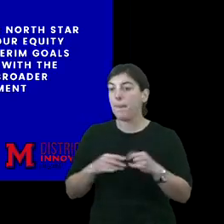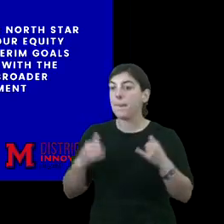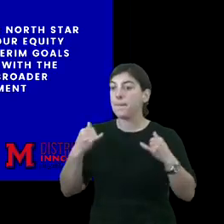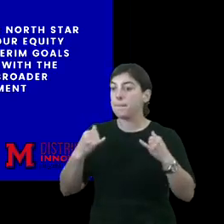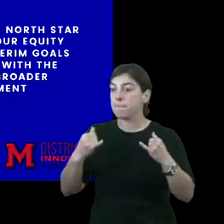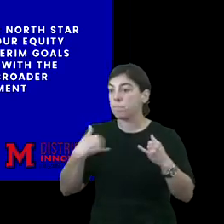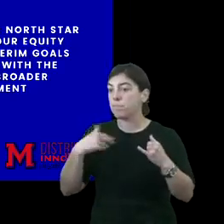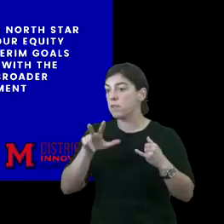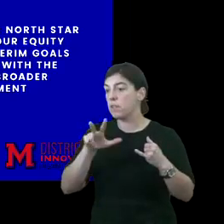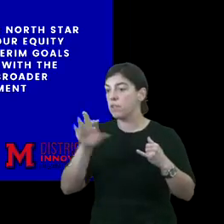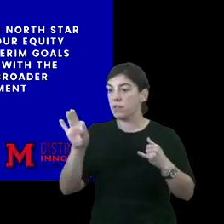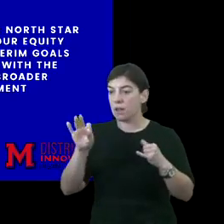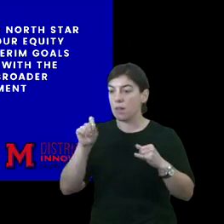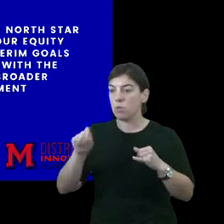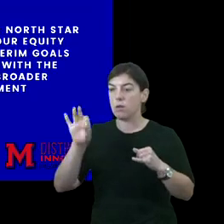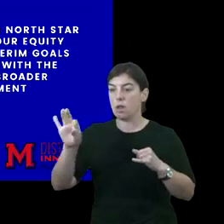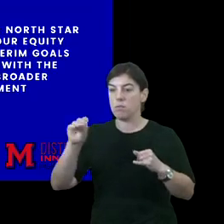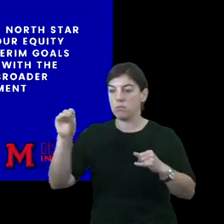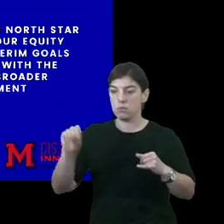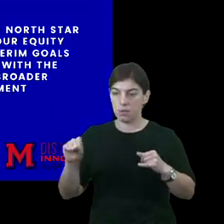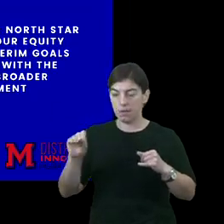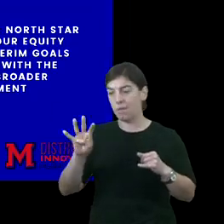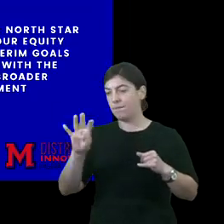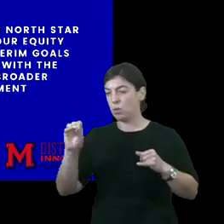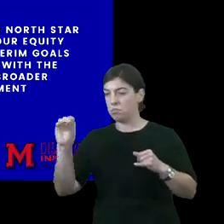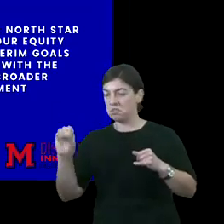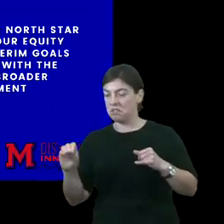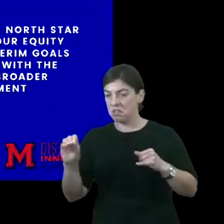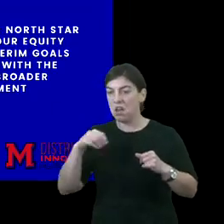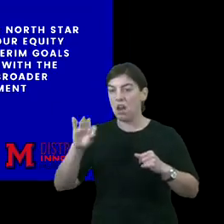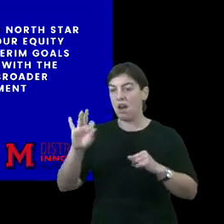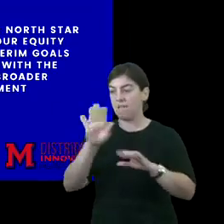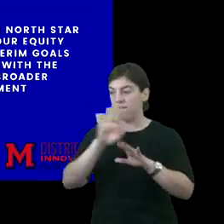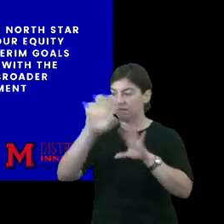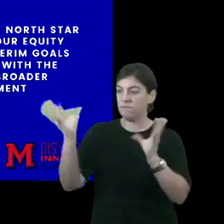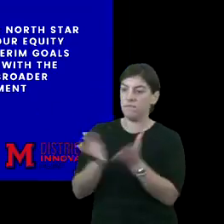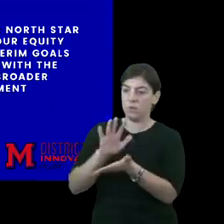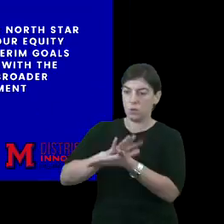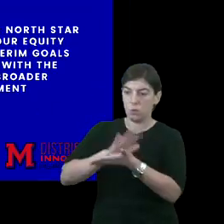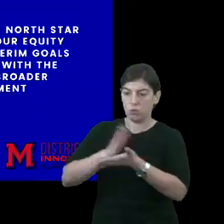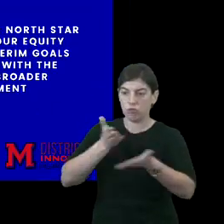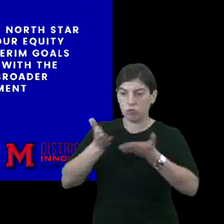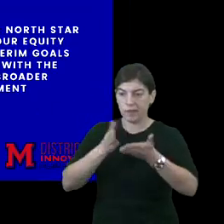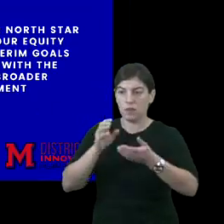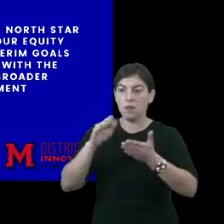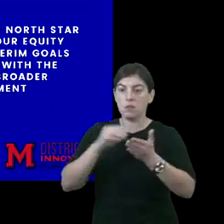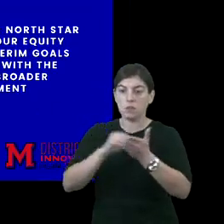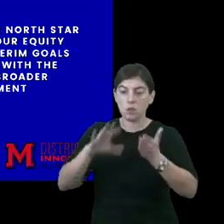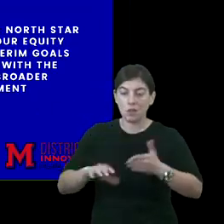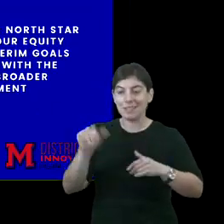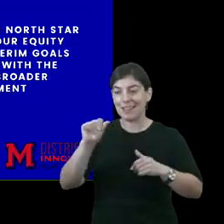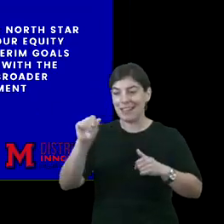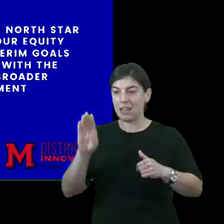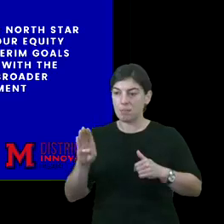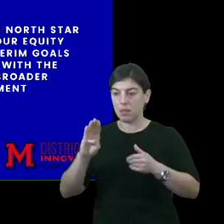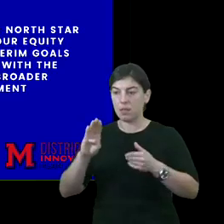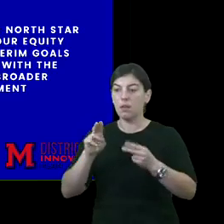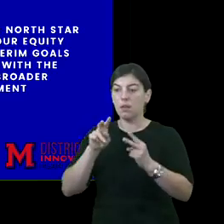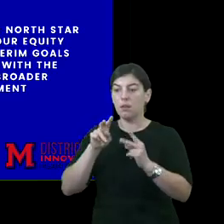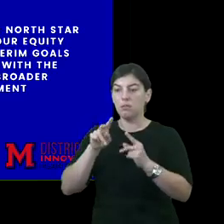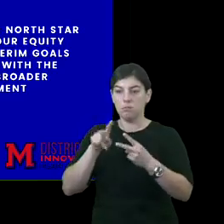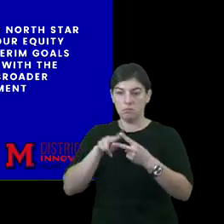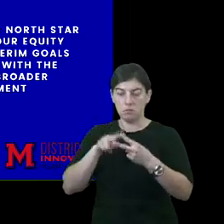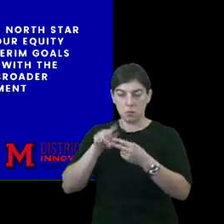now we have 39.9% or 40% of schools serving scholars in A or B rated schools